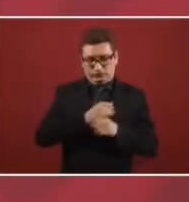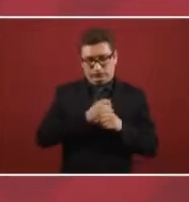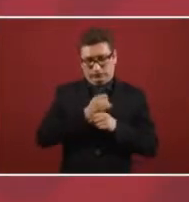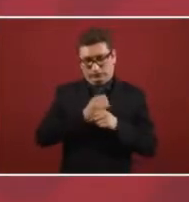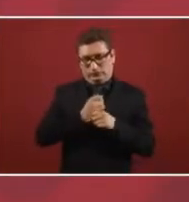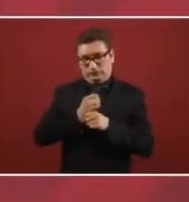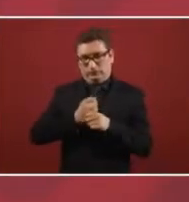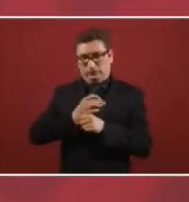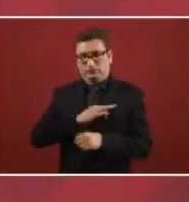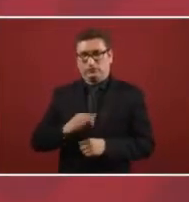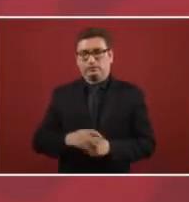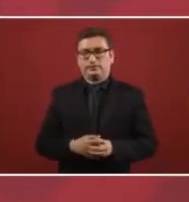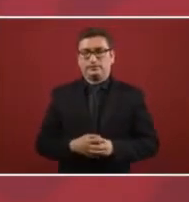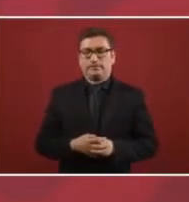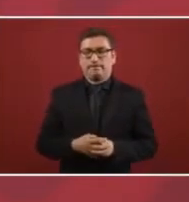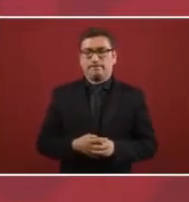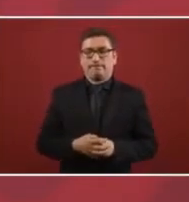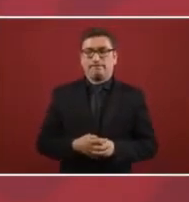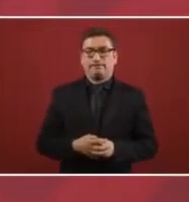discussion and investigation